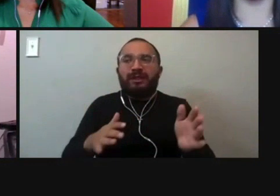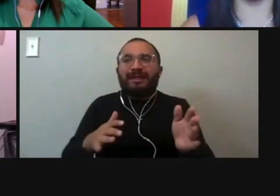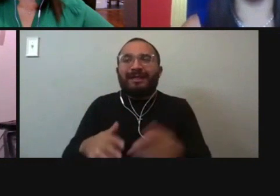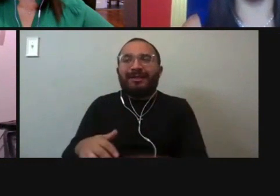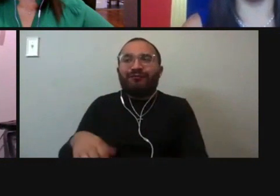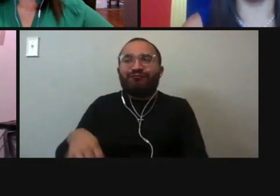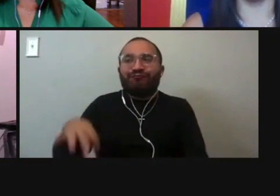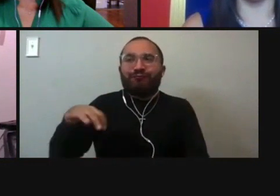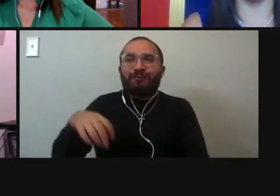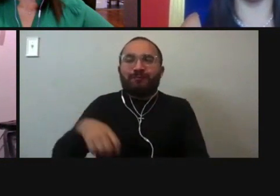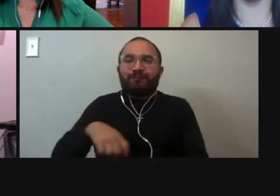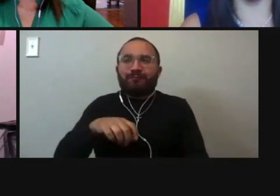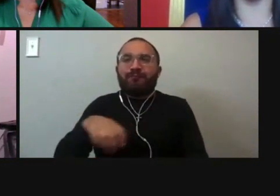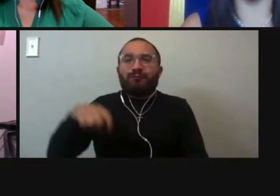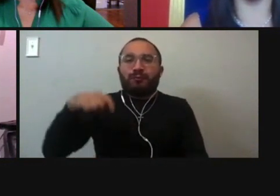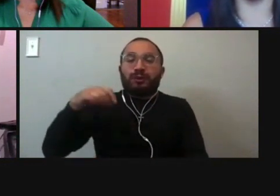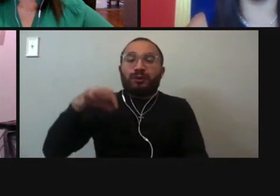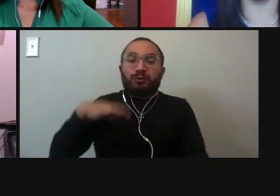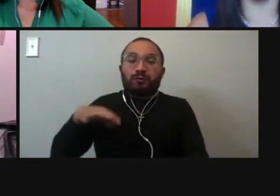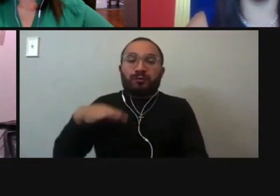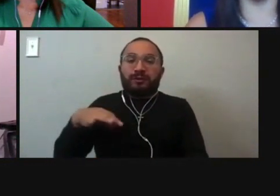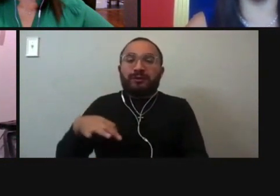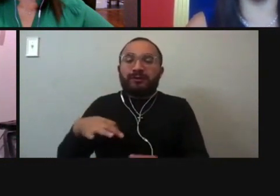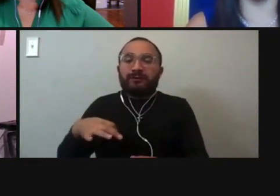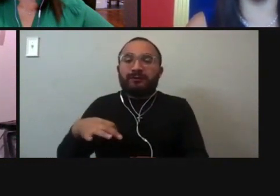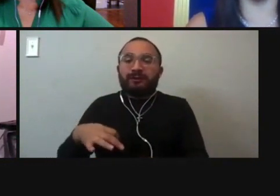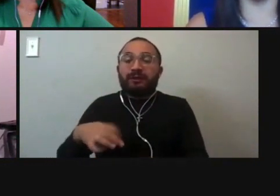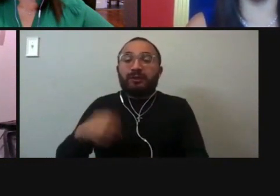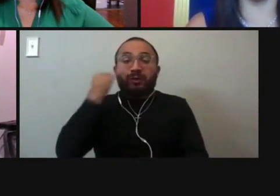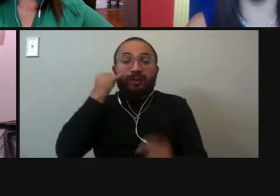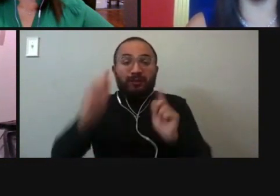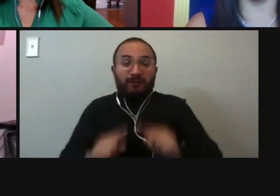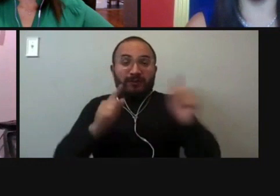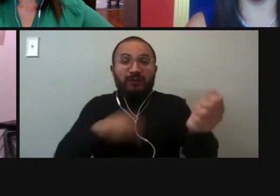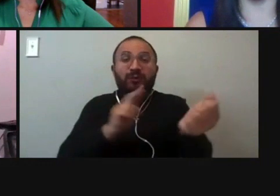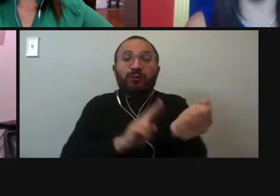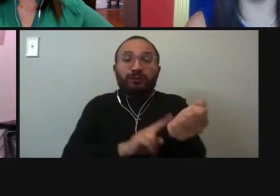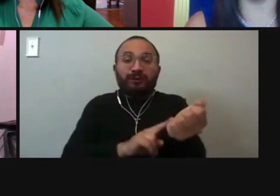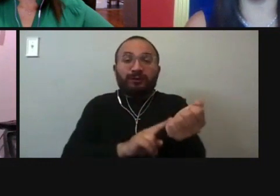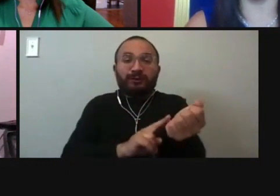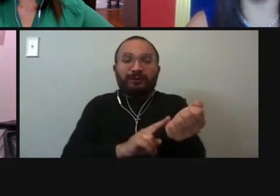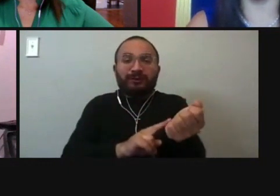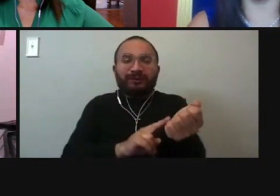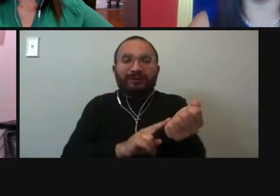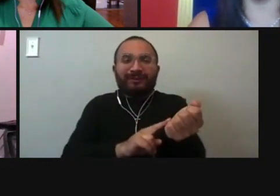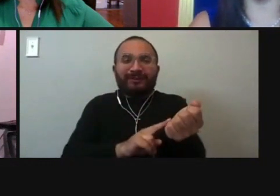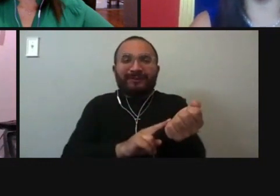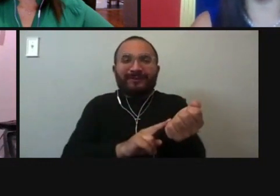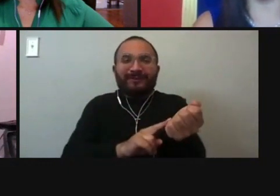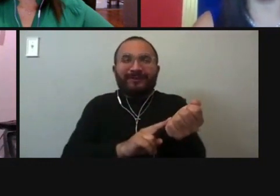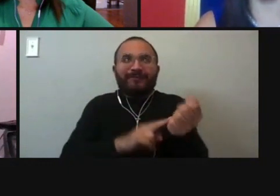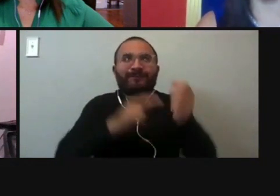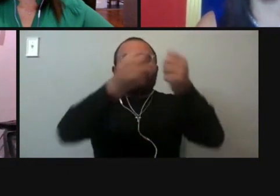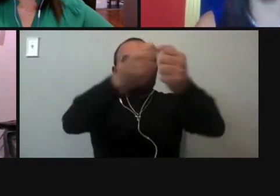you open, you go to any school and you go and you look at the nurses, um, cabinet and you see all these